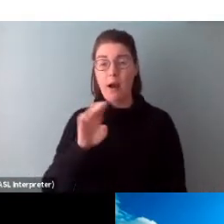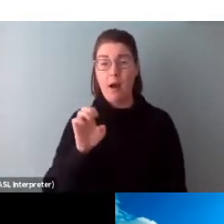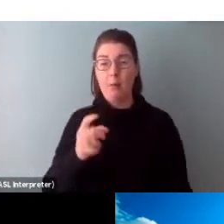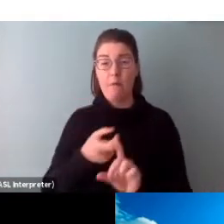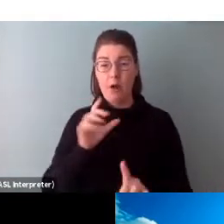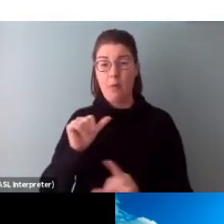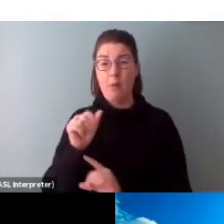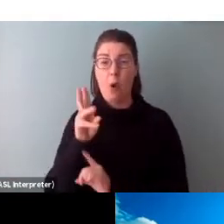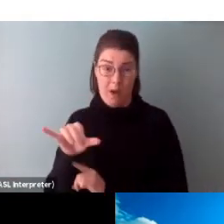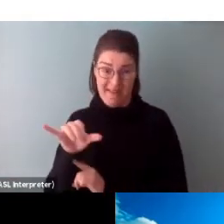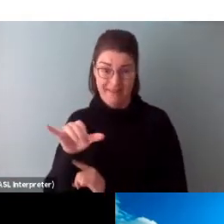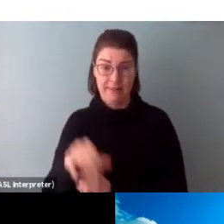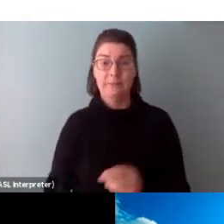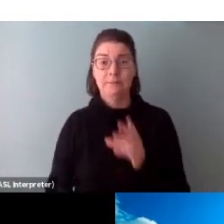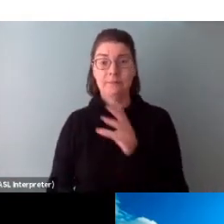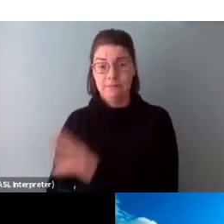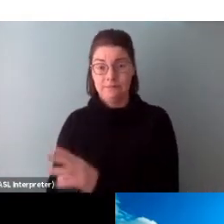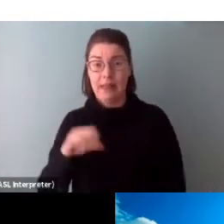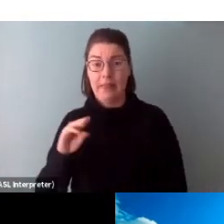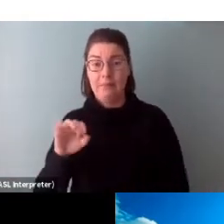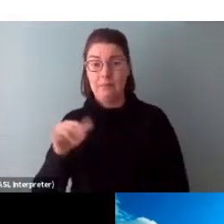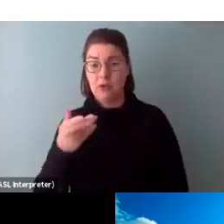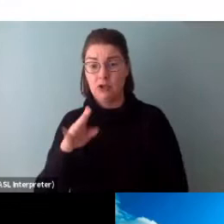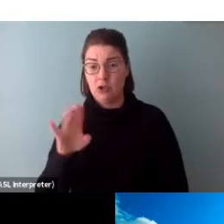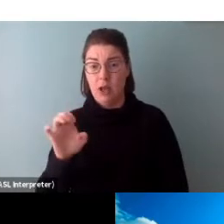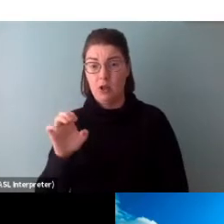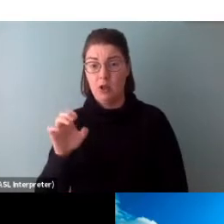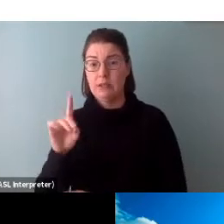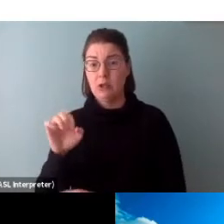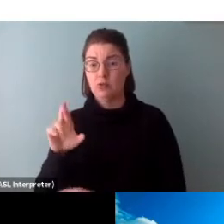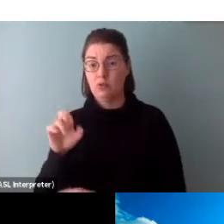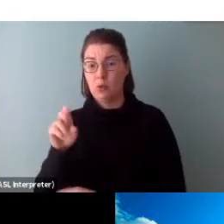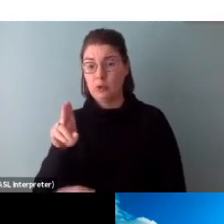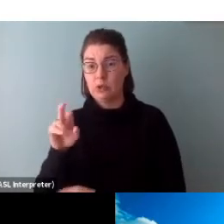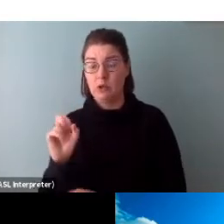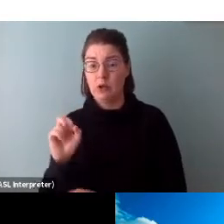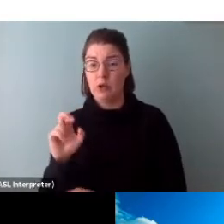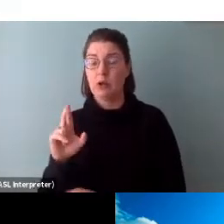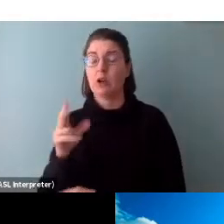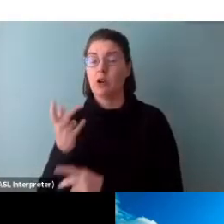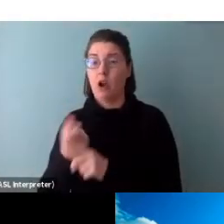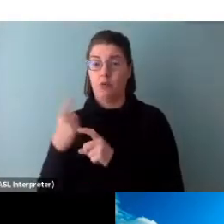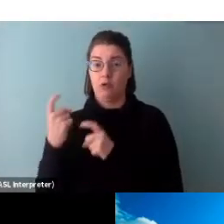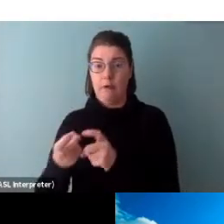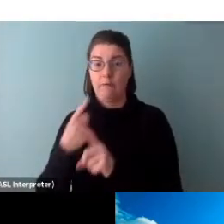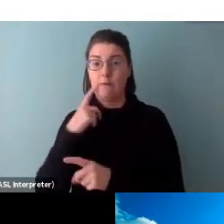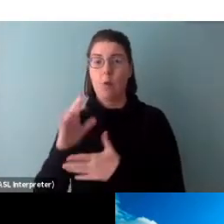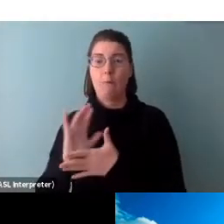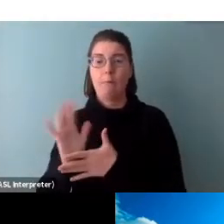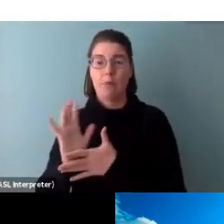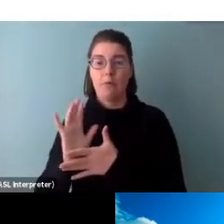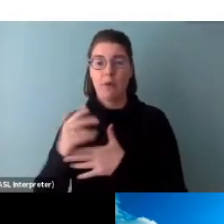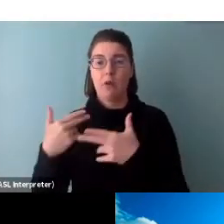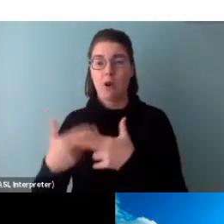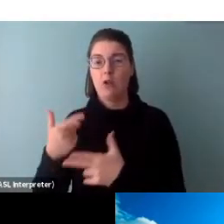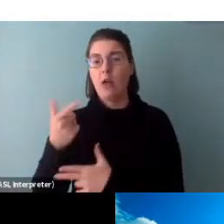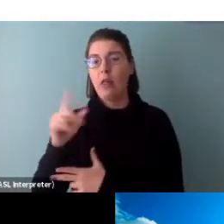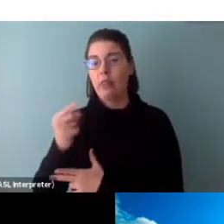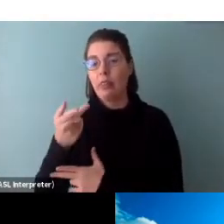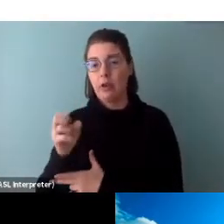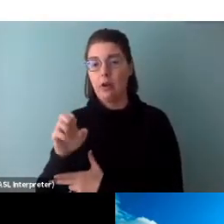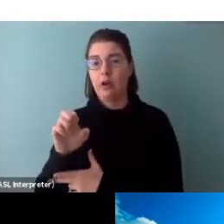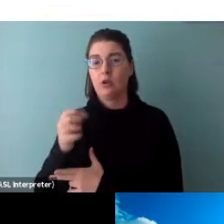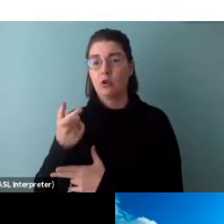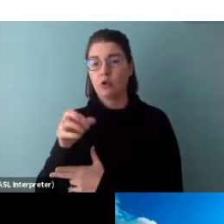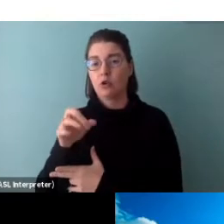also Michelle Derosier received a grant in 2013 for an animated film called The Grandfather Drum, which was featured at